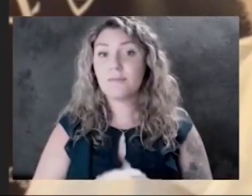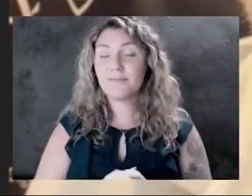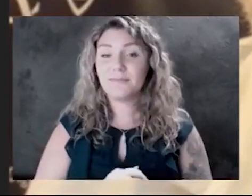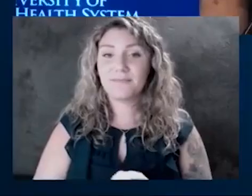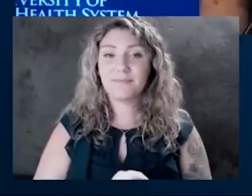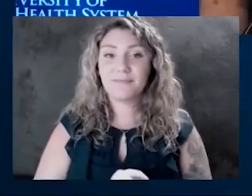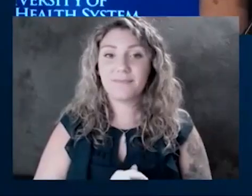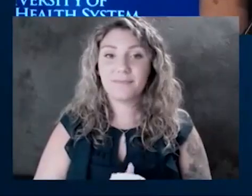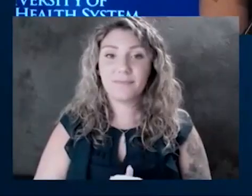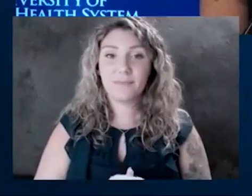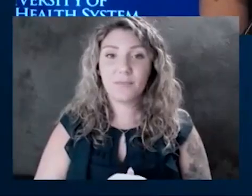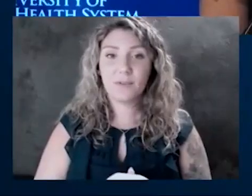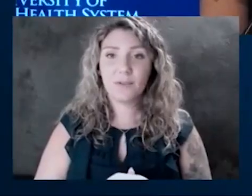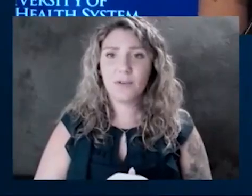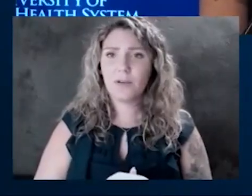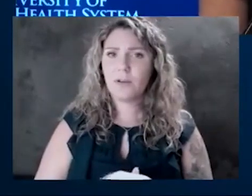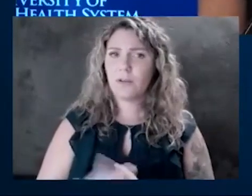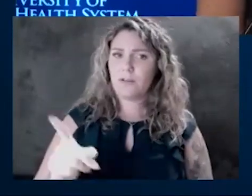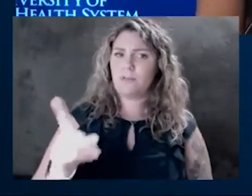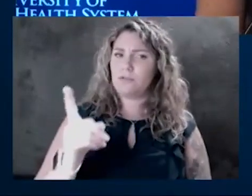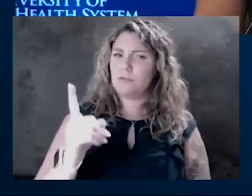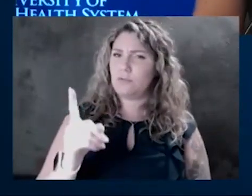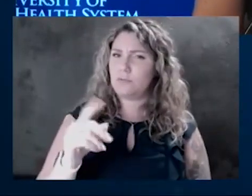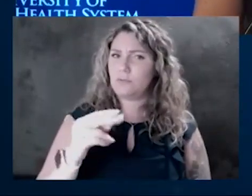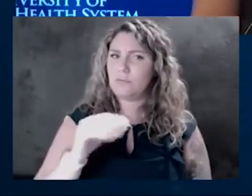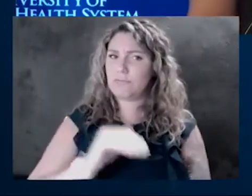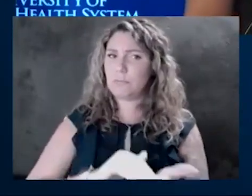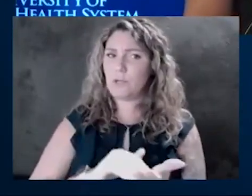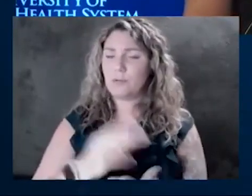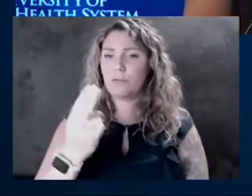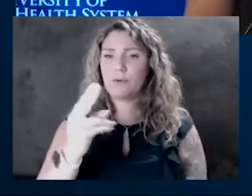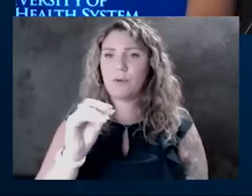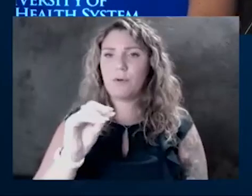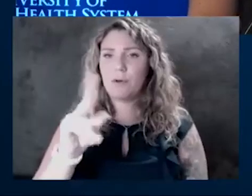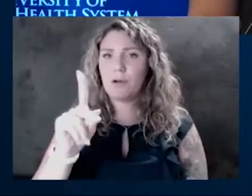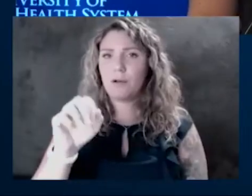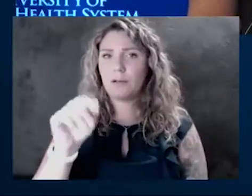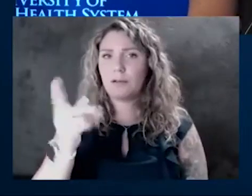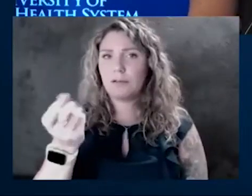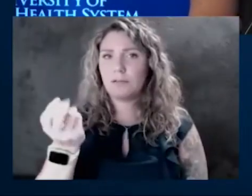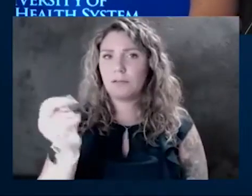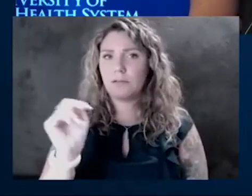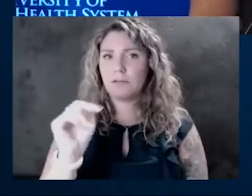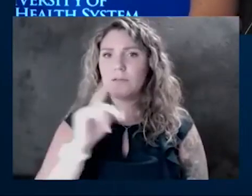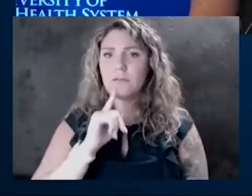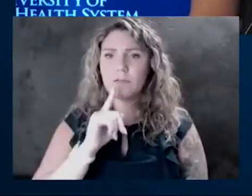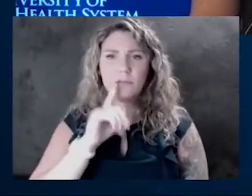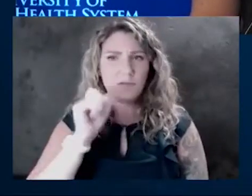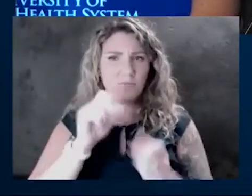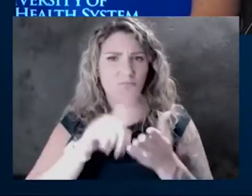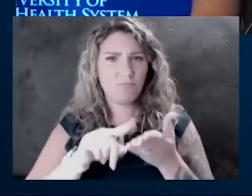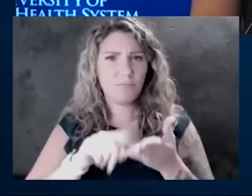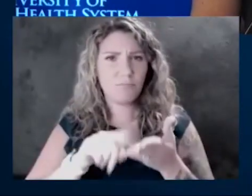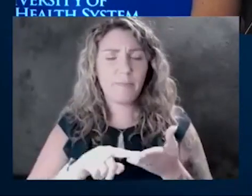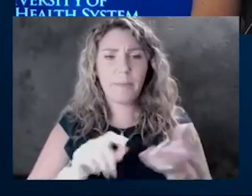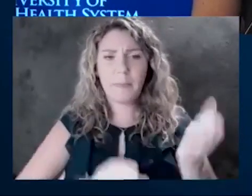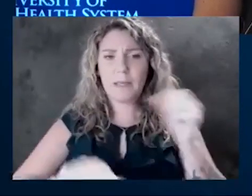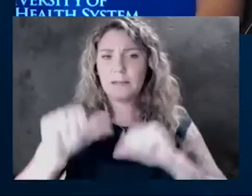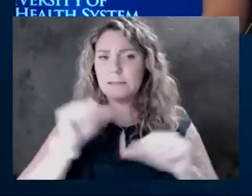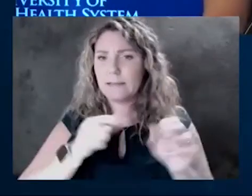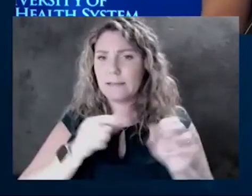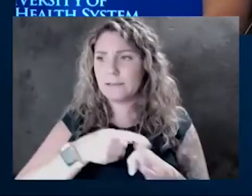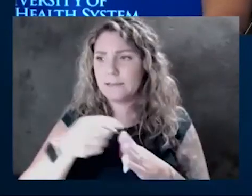Dr. Hawkinson, you familiar with that? Or can we look into that? No, it looks like the scientific advisory group for emergencies. Yes.